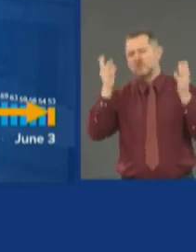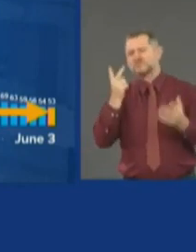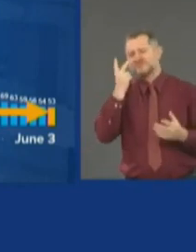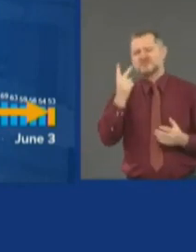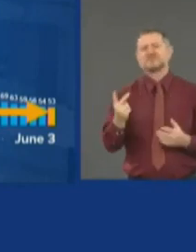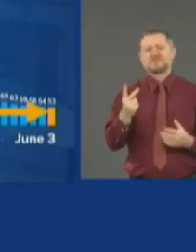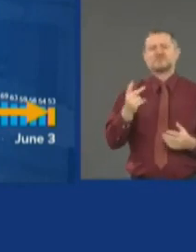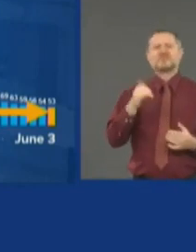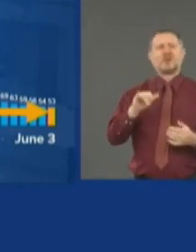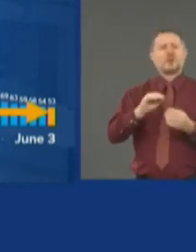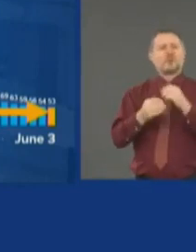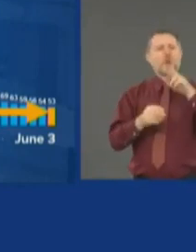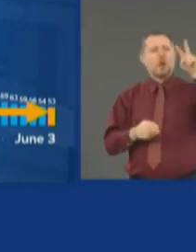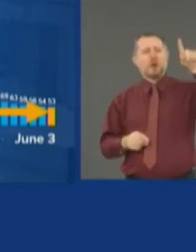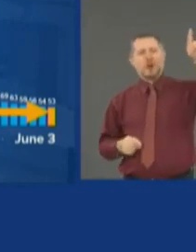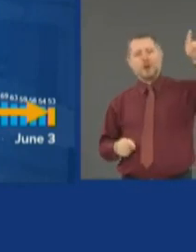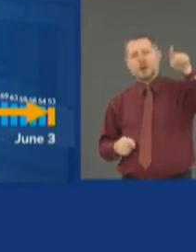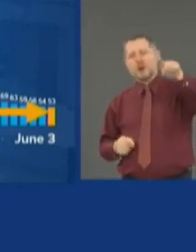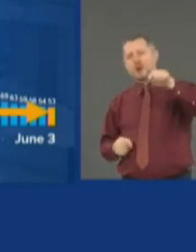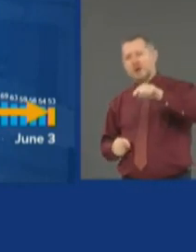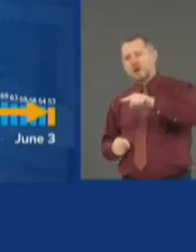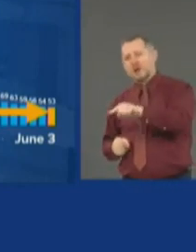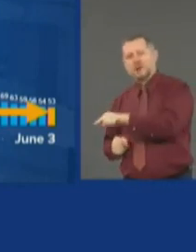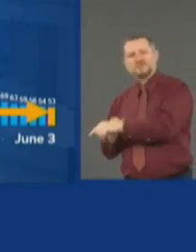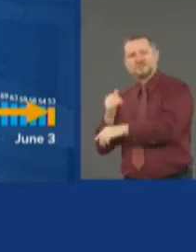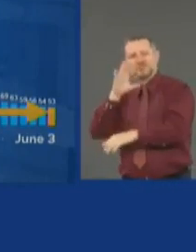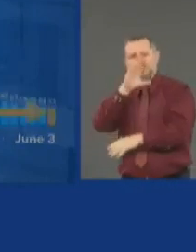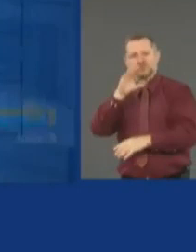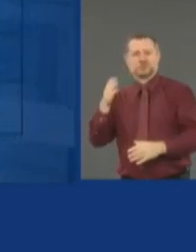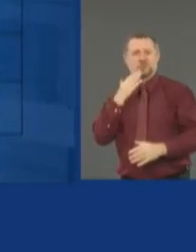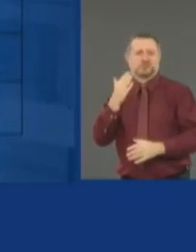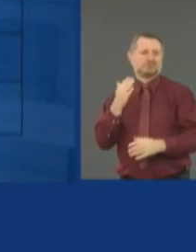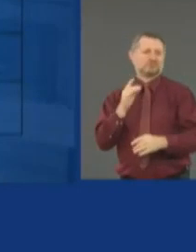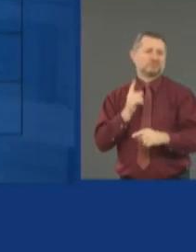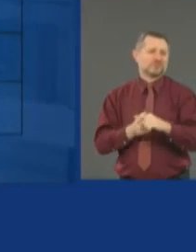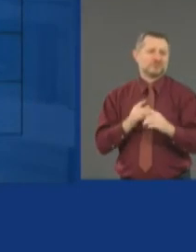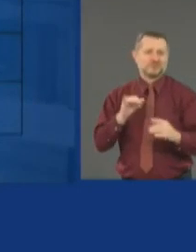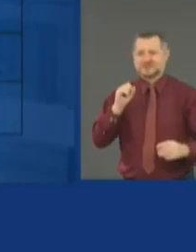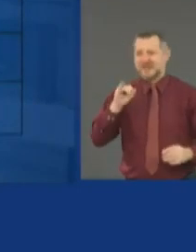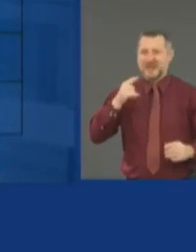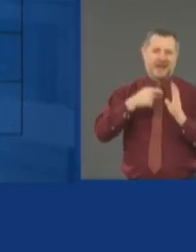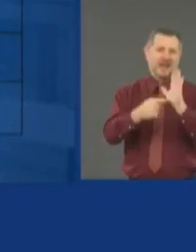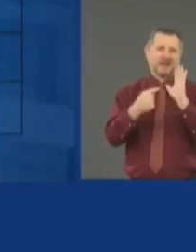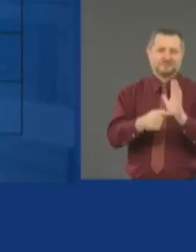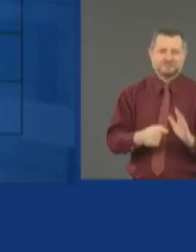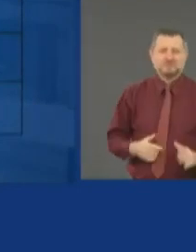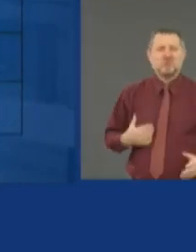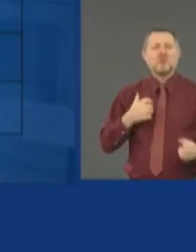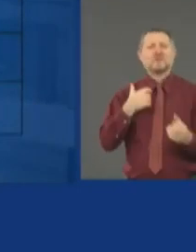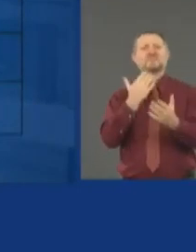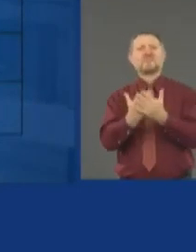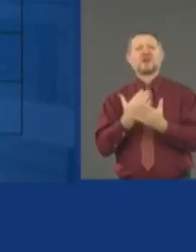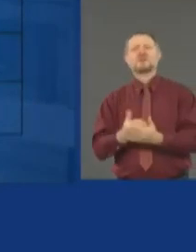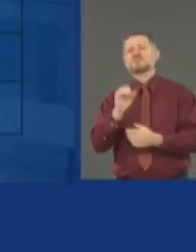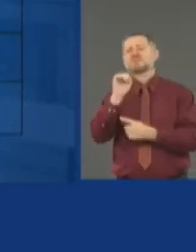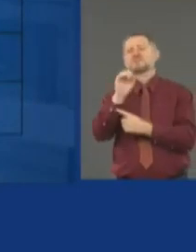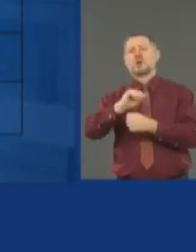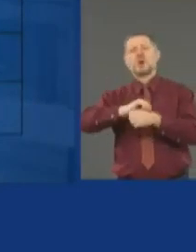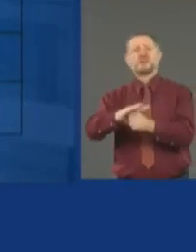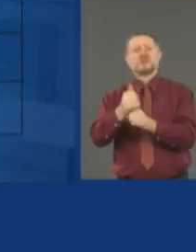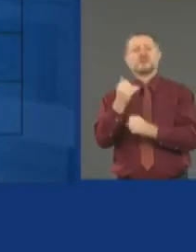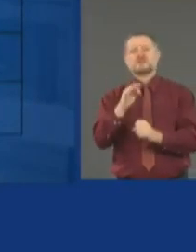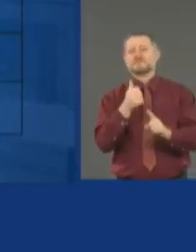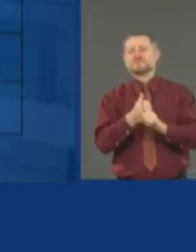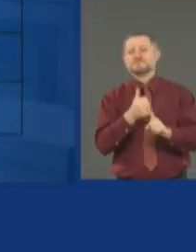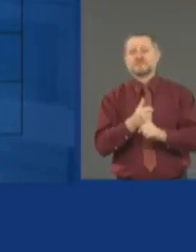positive direction. A few more facts so people understand exactly where we are and how far we've